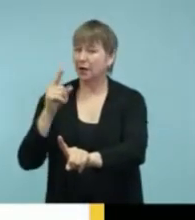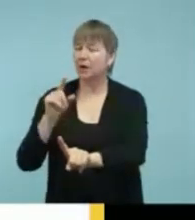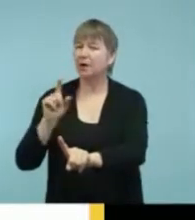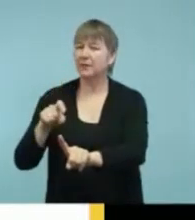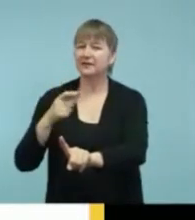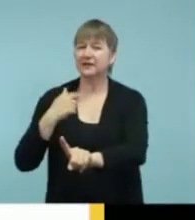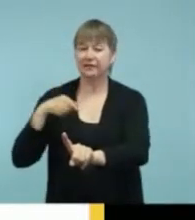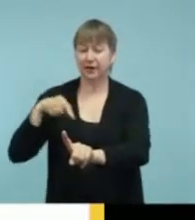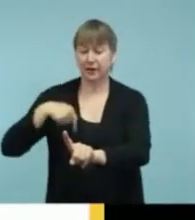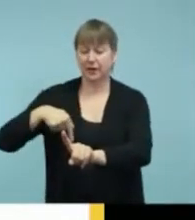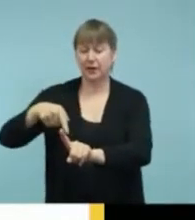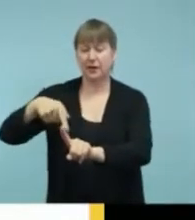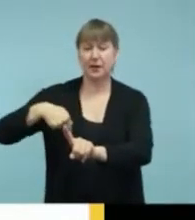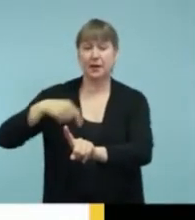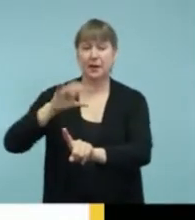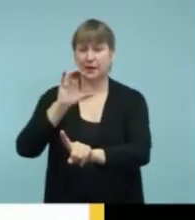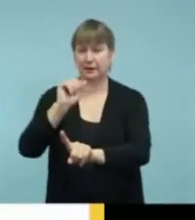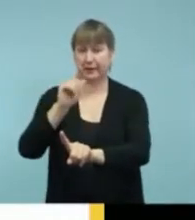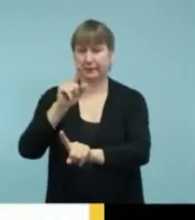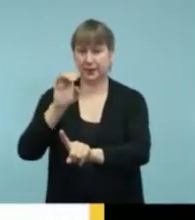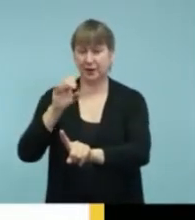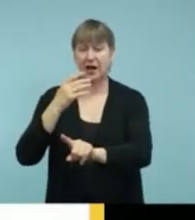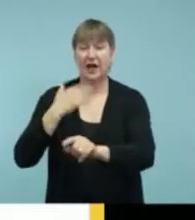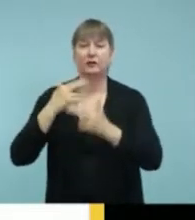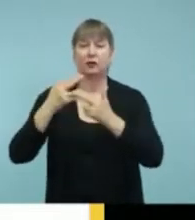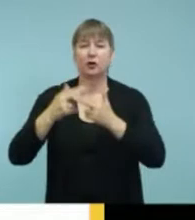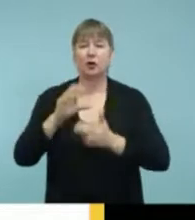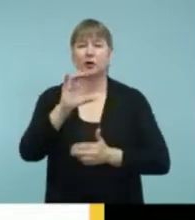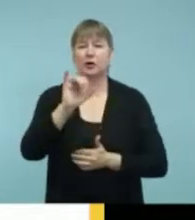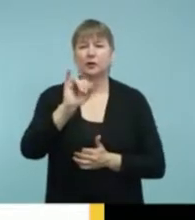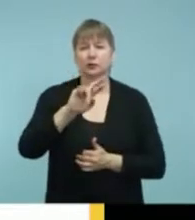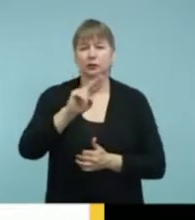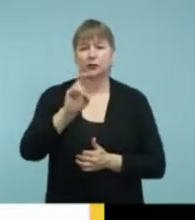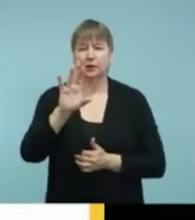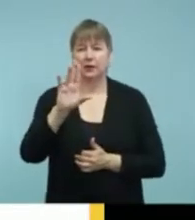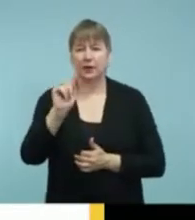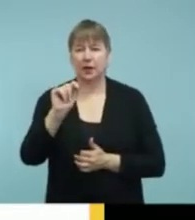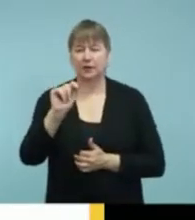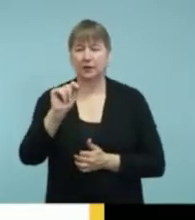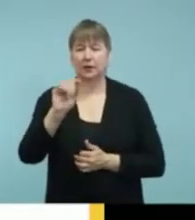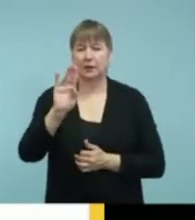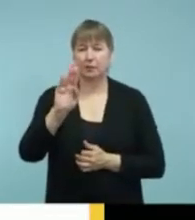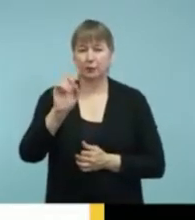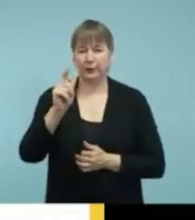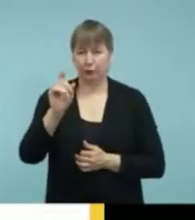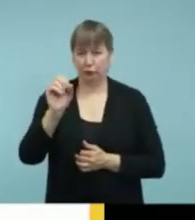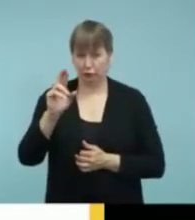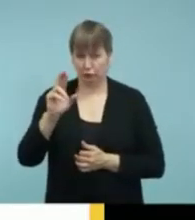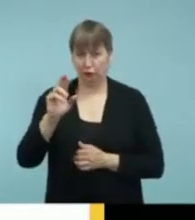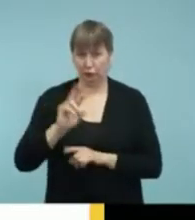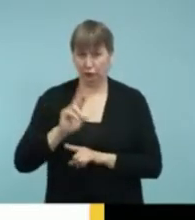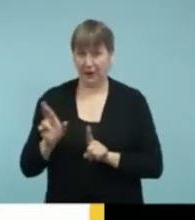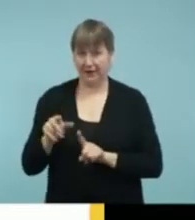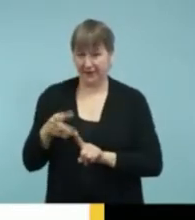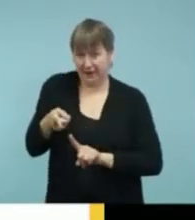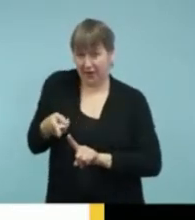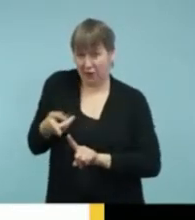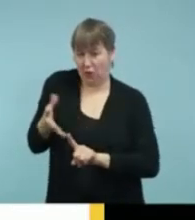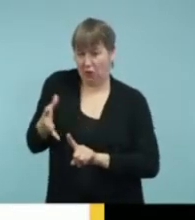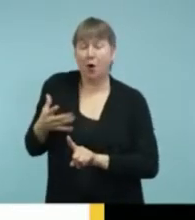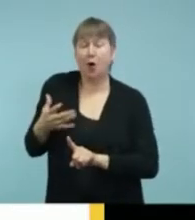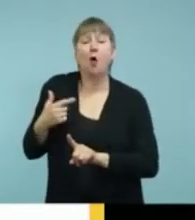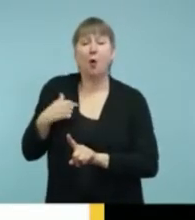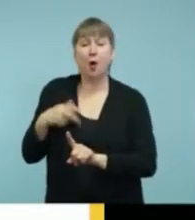cable that has a circuit breaker in it, or you should only plug into devices